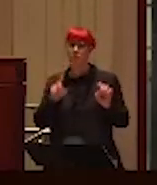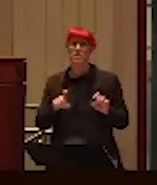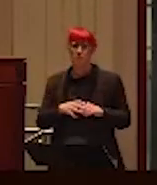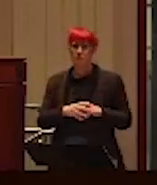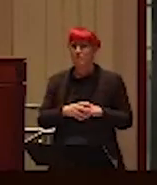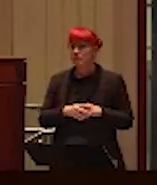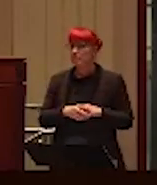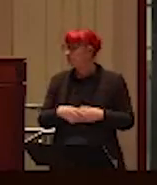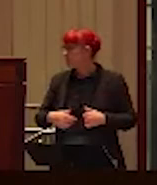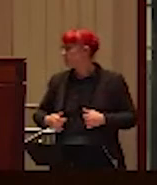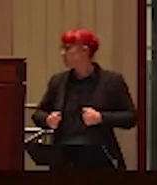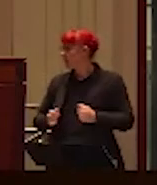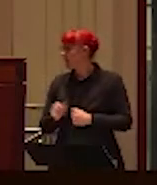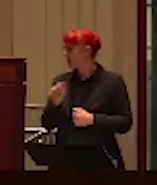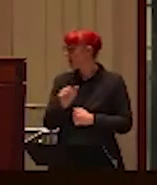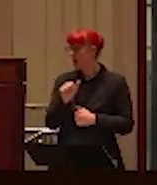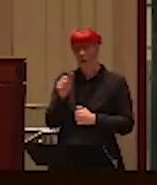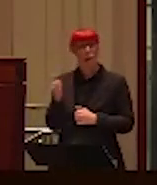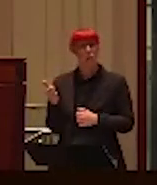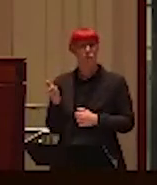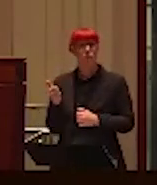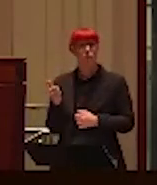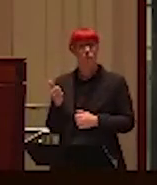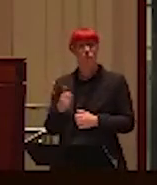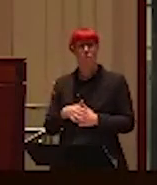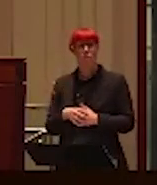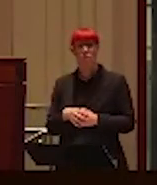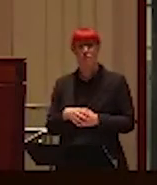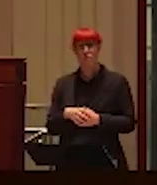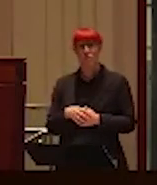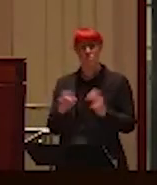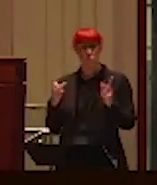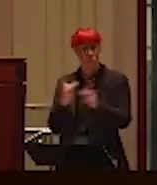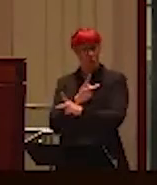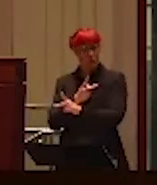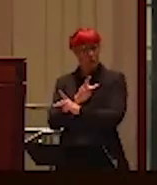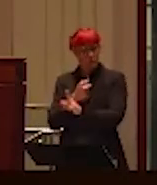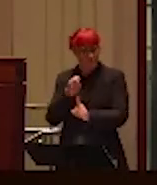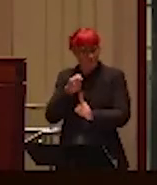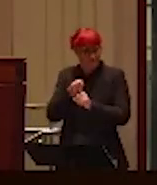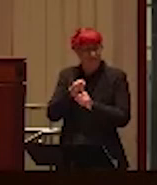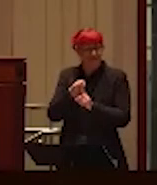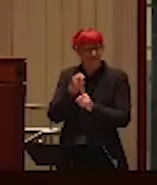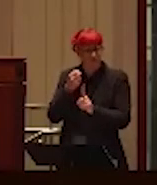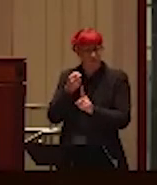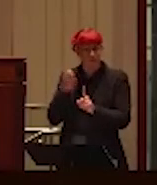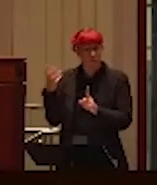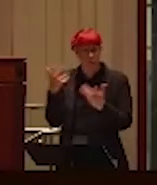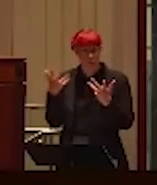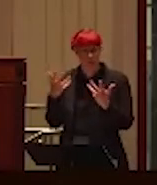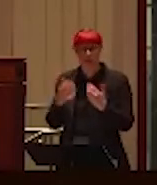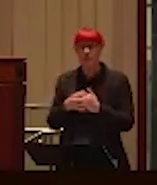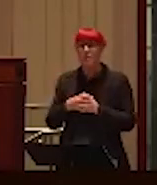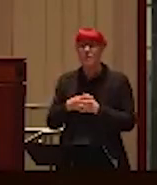the other, uh, the other piece I want to just highlight though, is there, the, the thing that hurt worse, right, quite frankly, that was more impactful on me